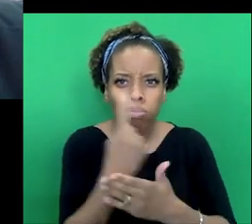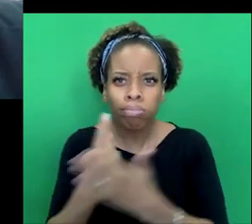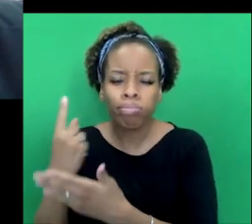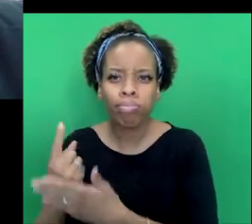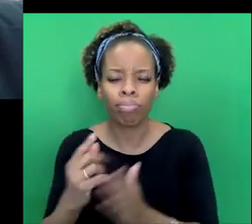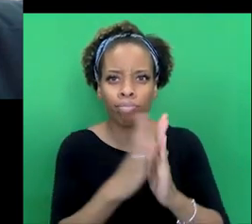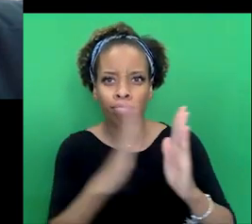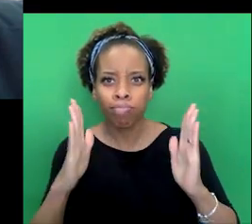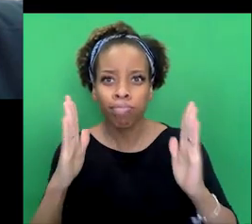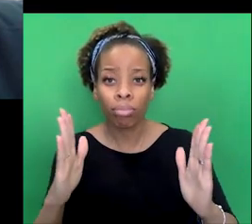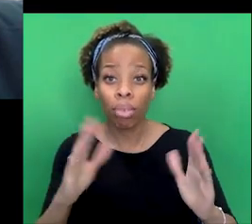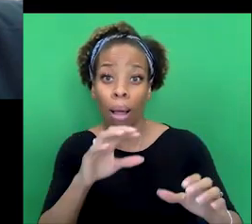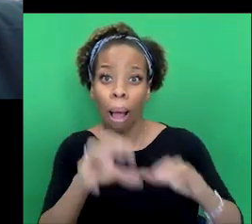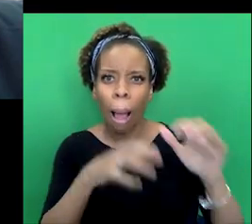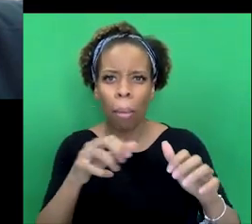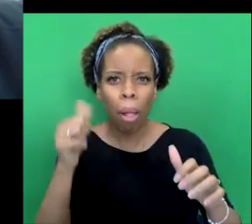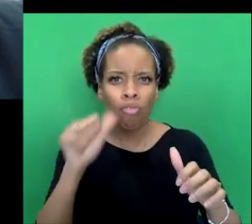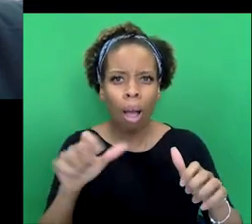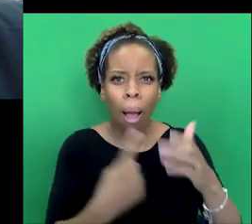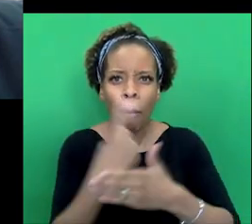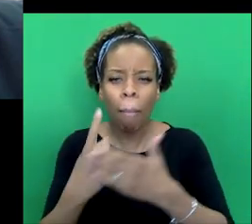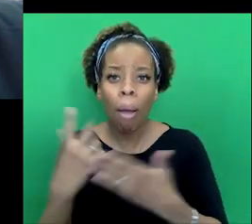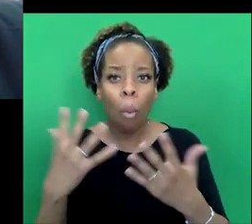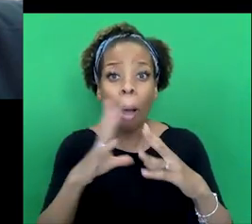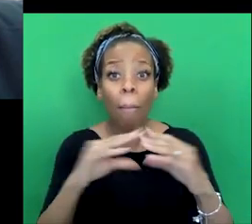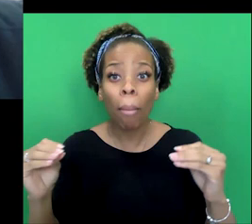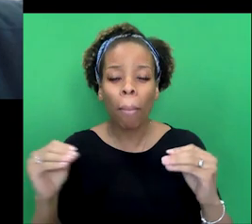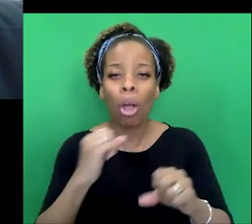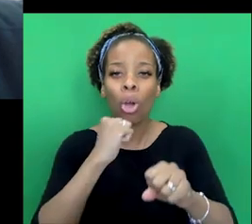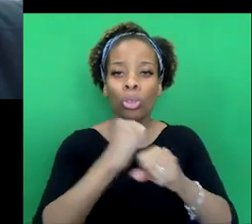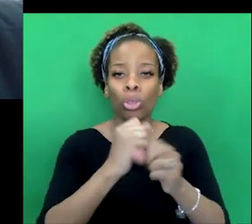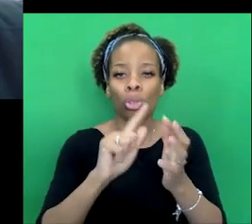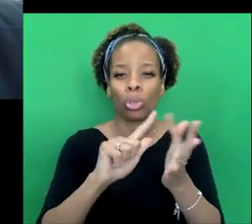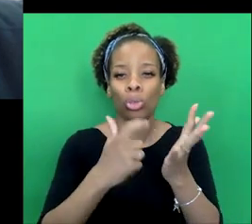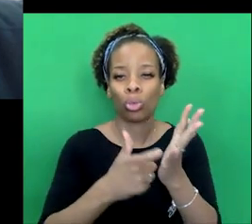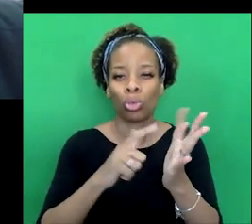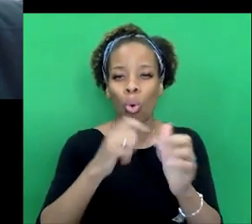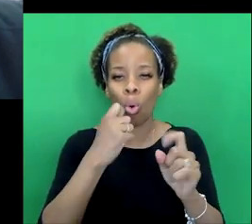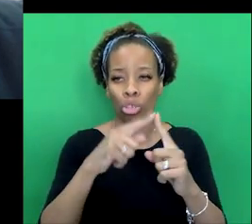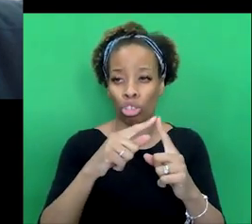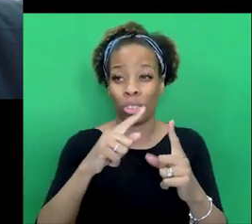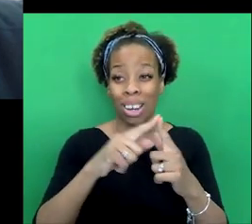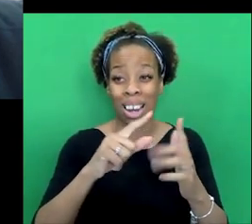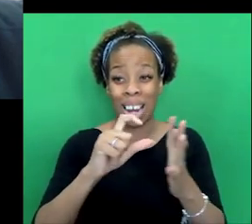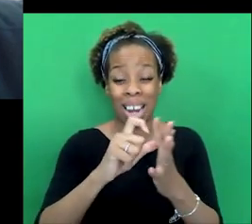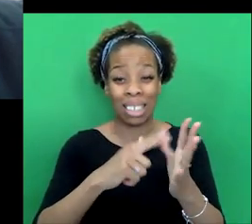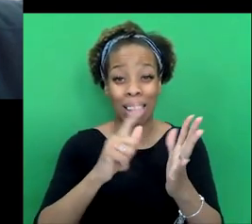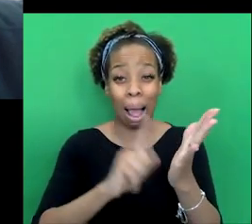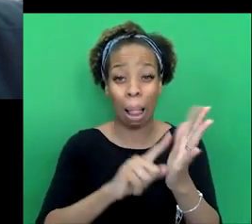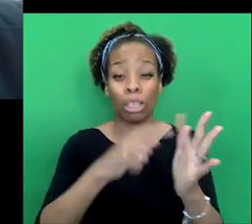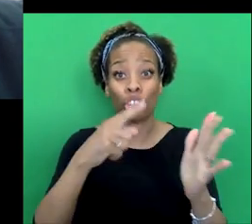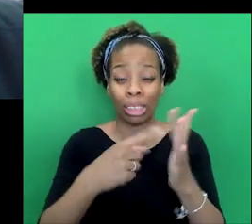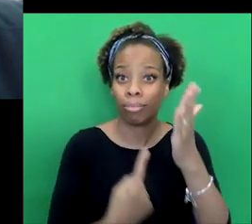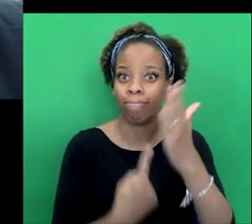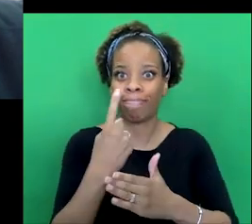in the countryside around Birmingham, of which a man called George Adalgi is accused and convicted. But the perp